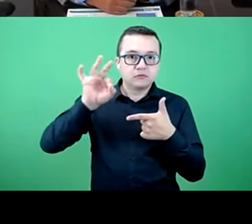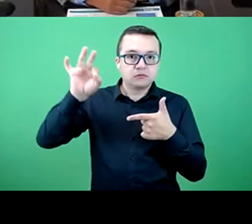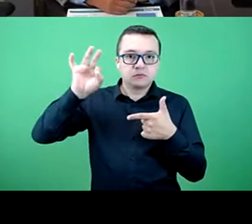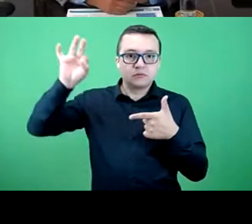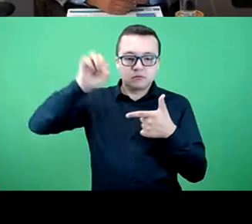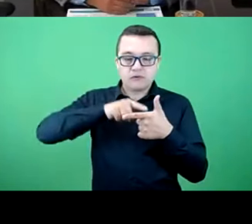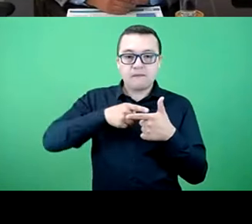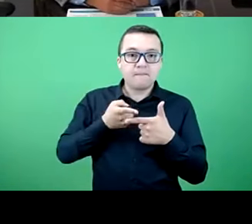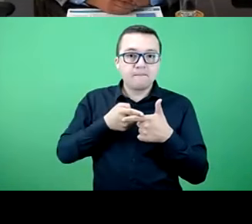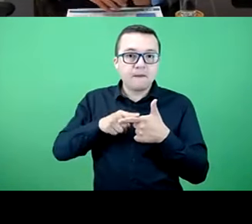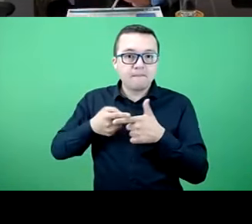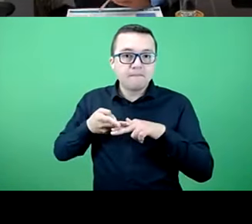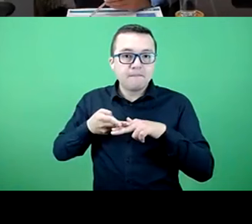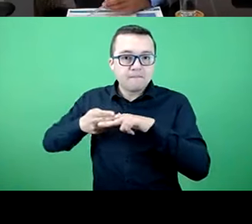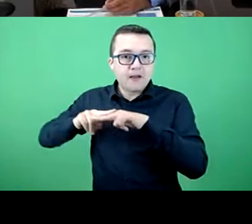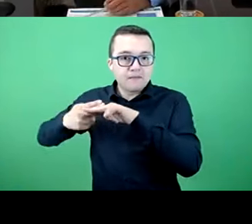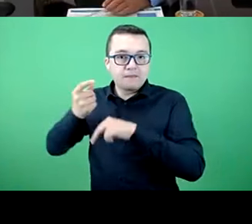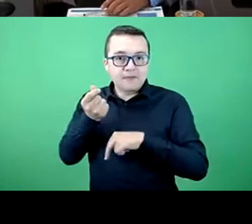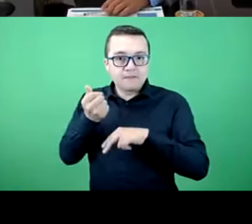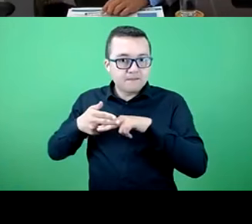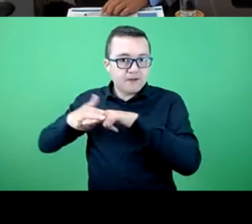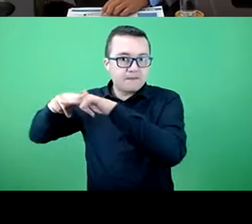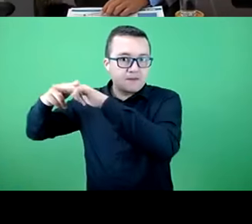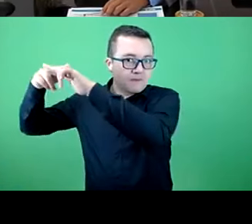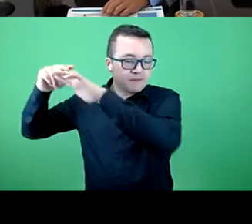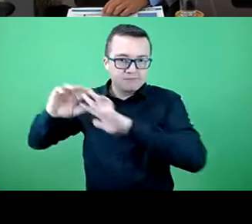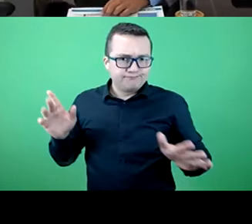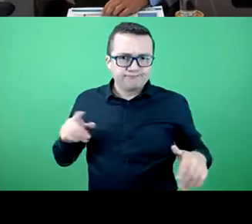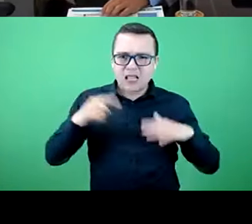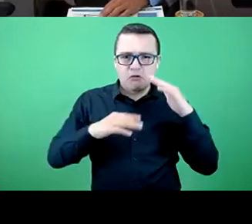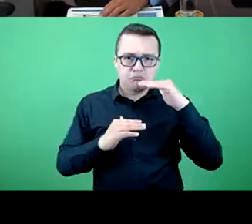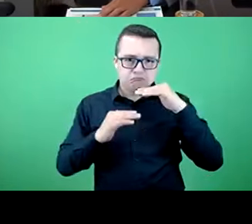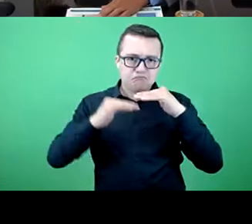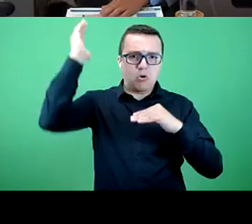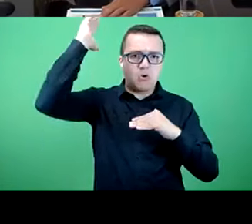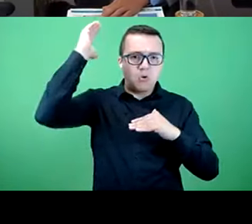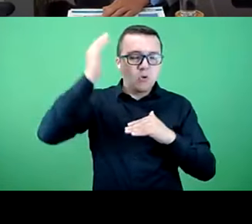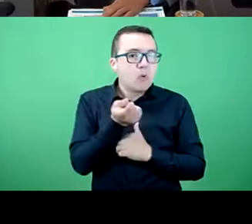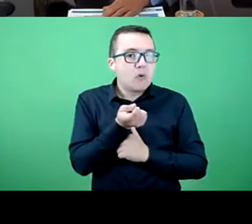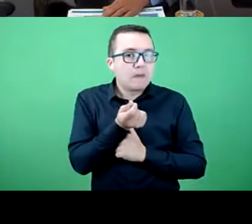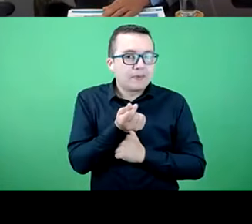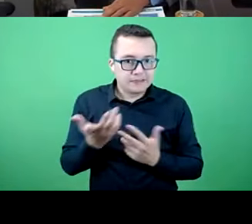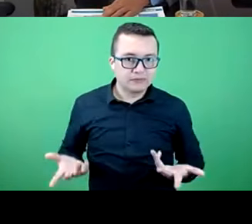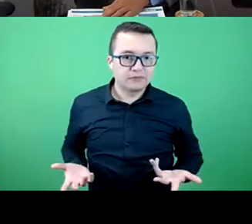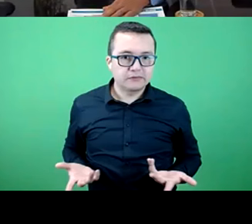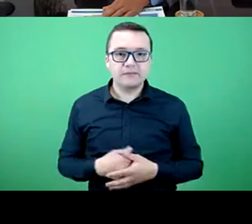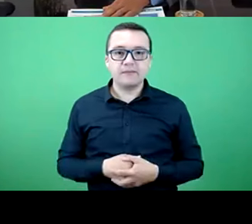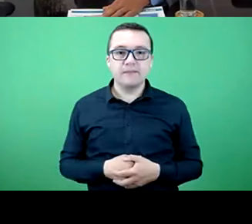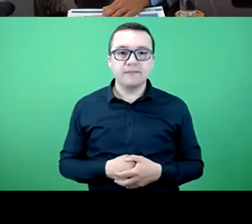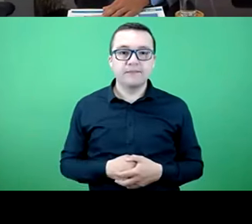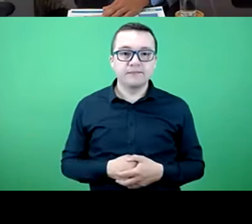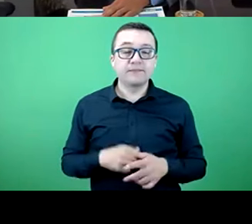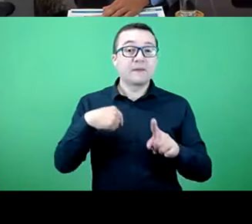where it has led prices to go up, to rise. And with the transition of our